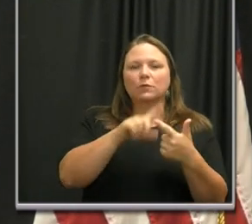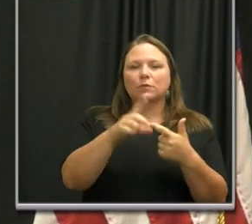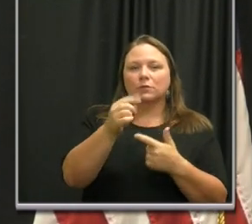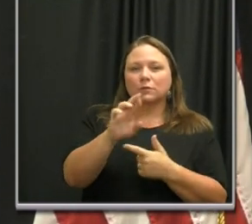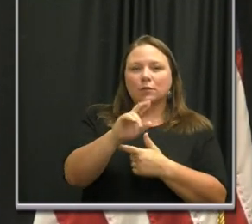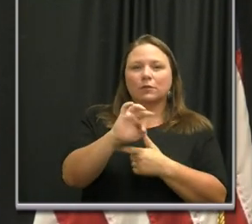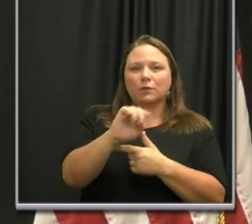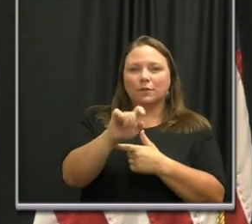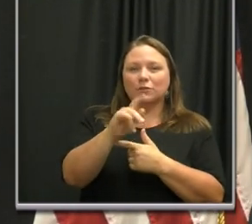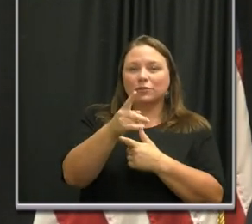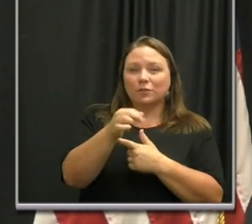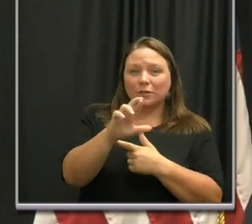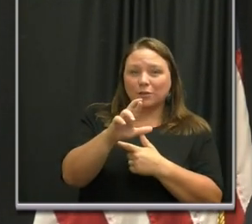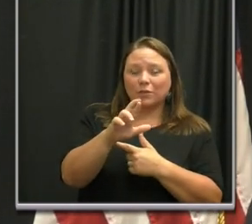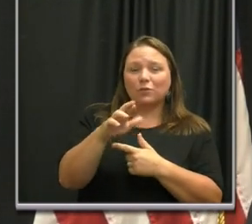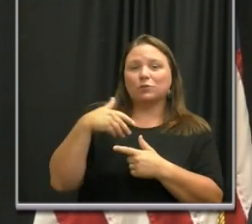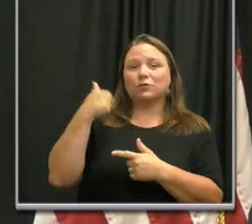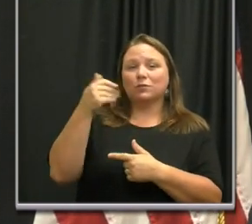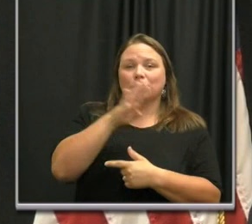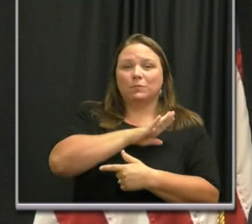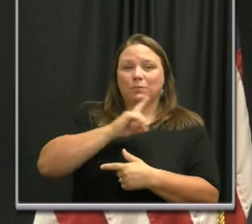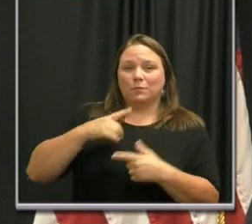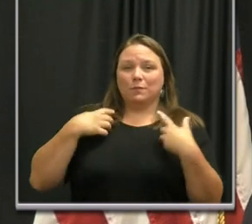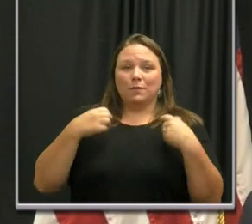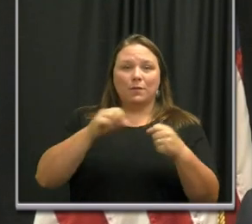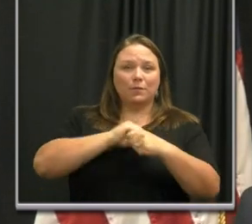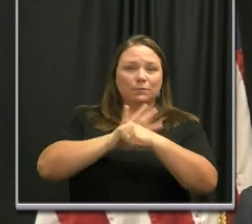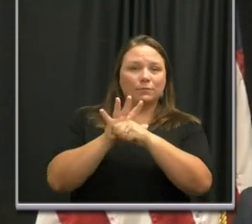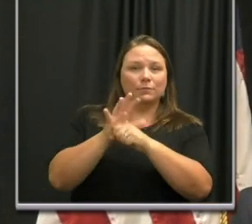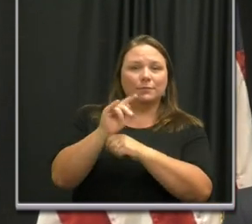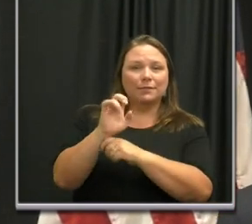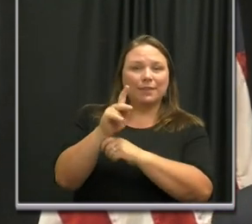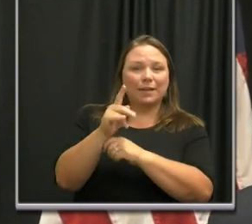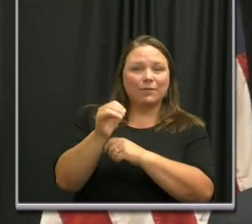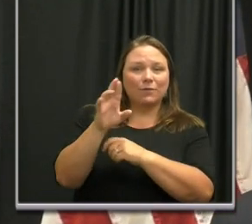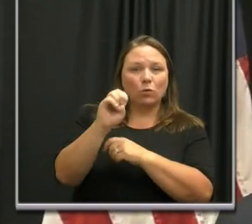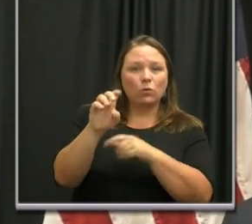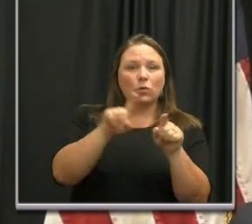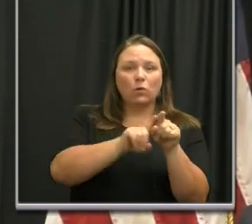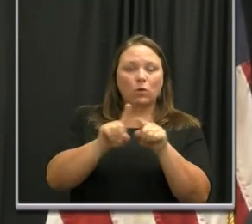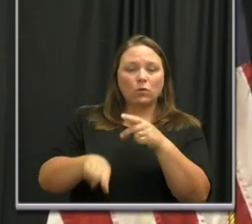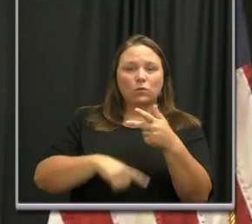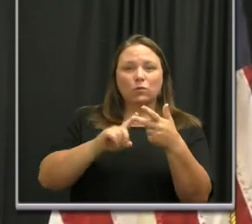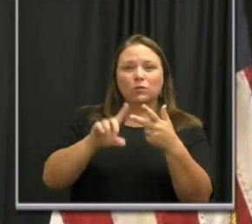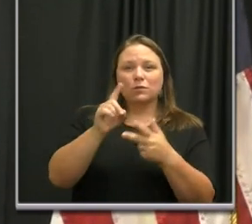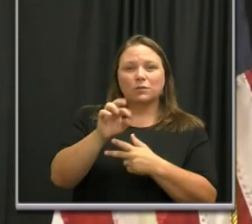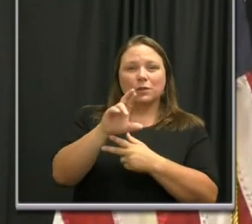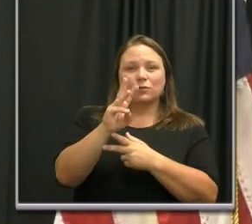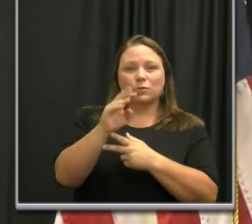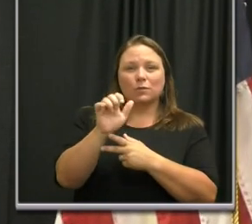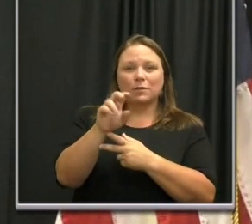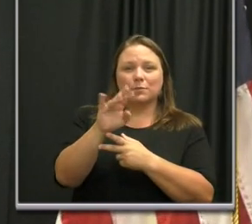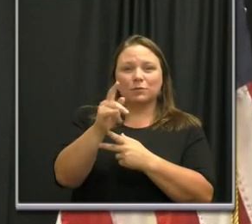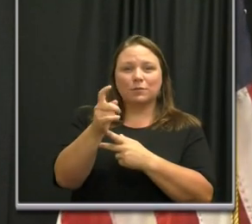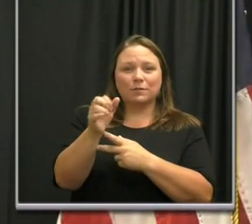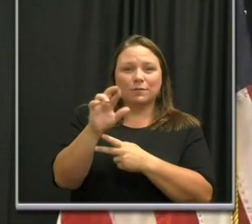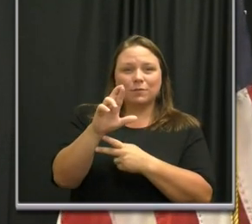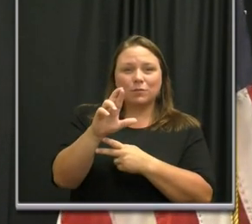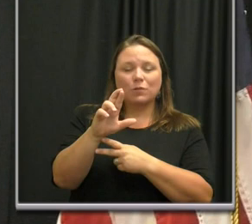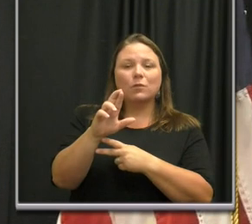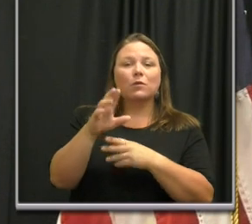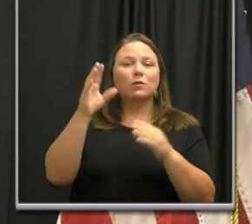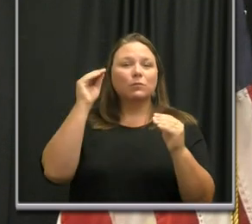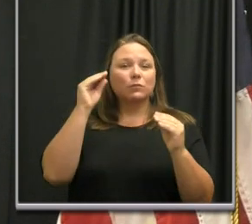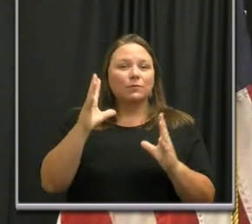Chair of the Metro Board of Health and the Metro Coronavirus Task Force. We're joined today by Dr. William Schaffner, Professor of Preventative